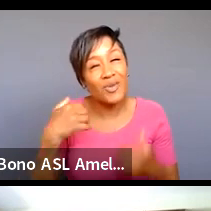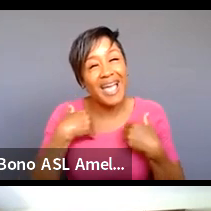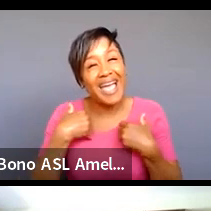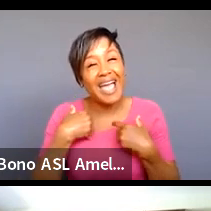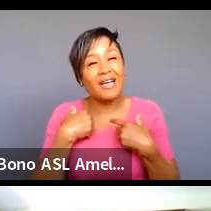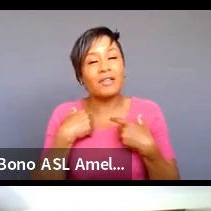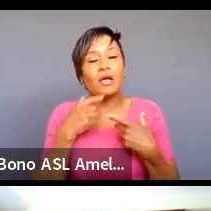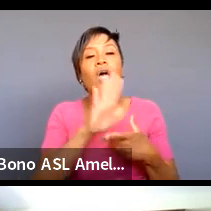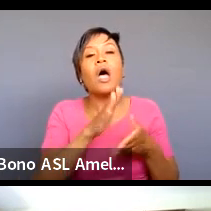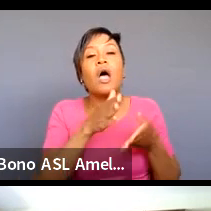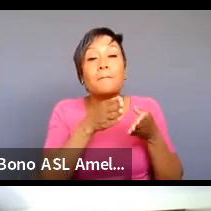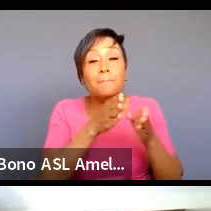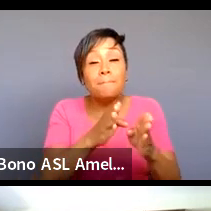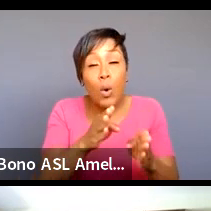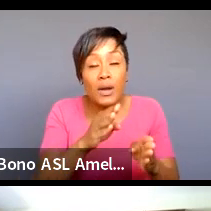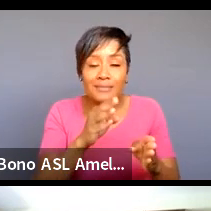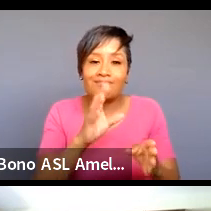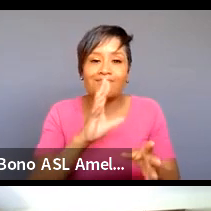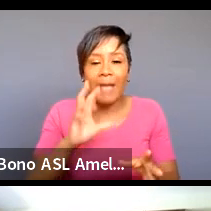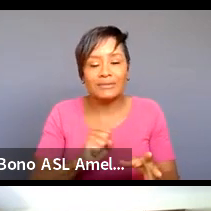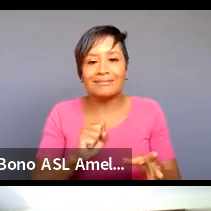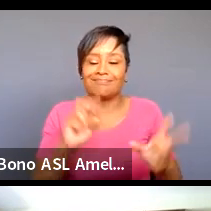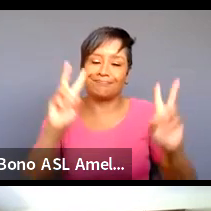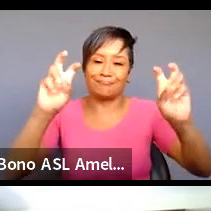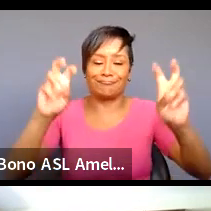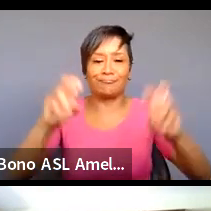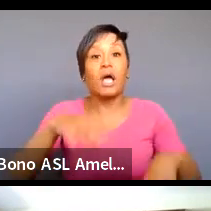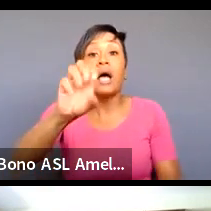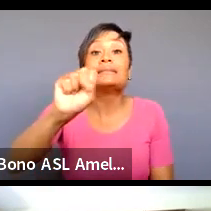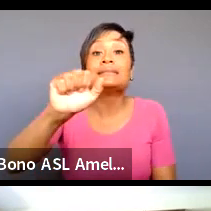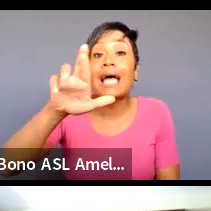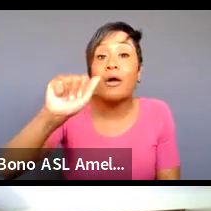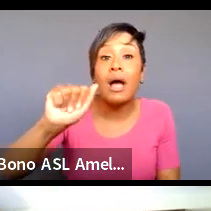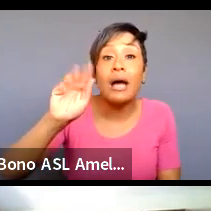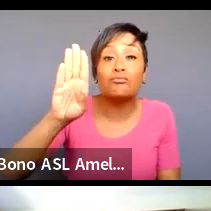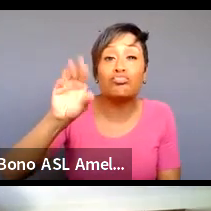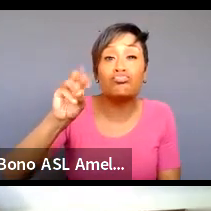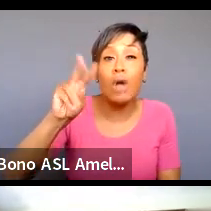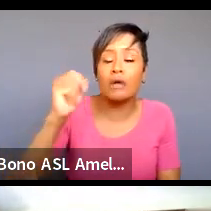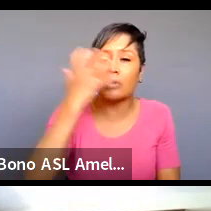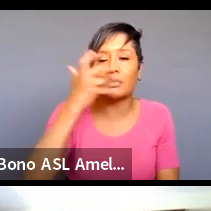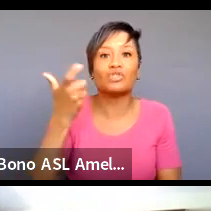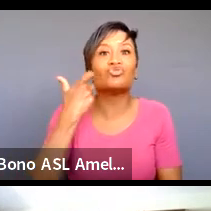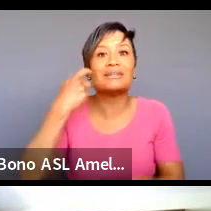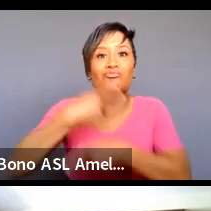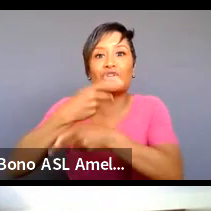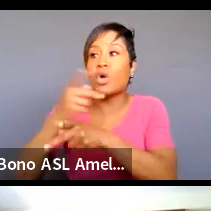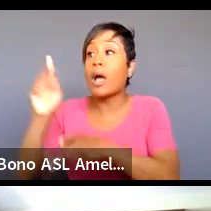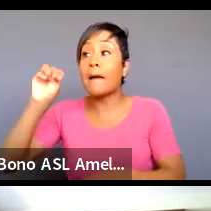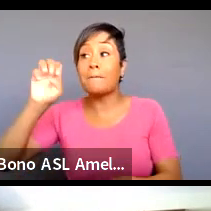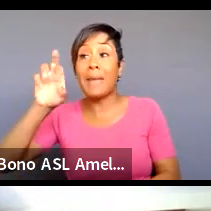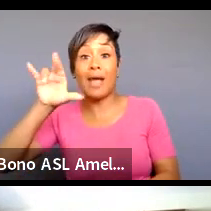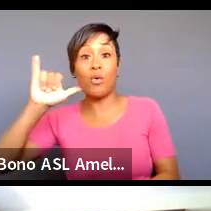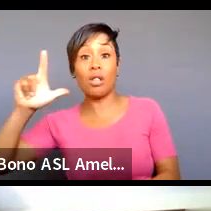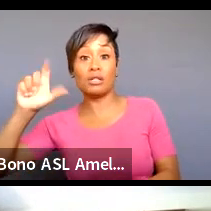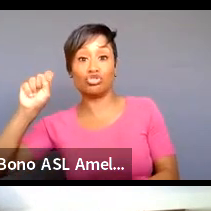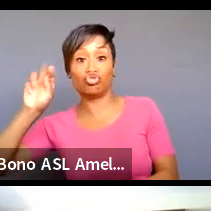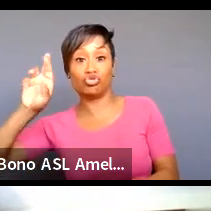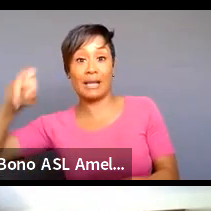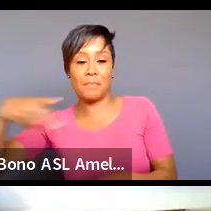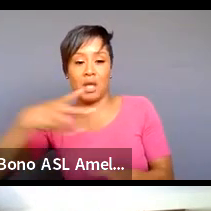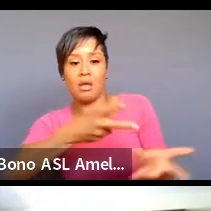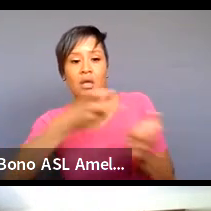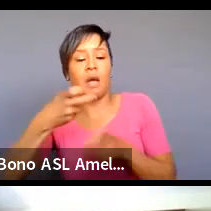in the modalities sarah brown is incredible and sarah brown is recently got produced by meryl streep to produce